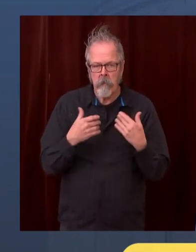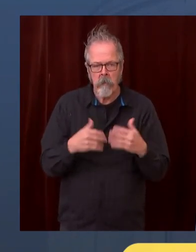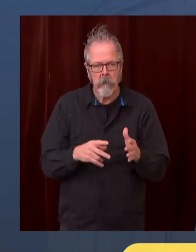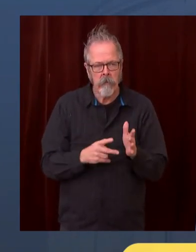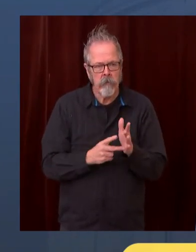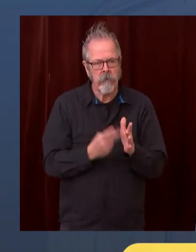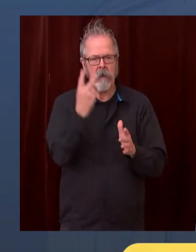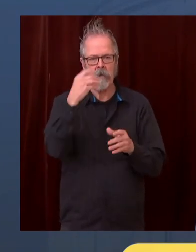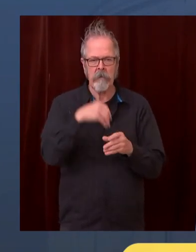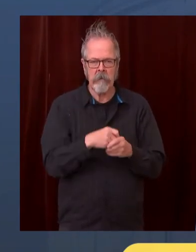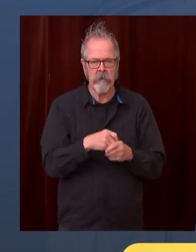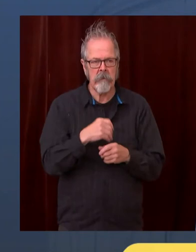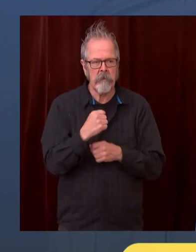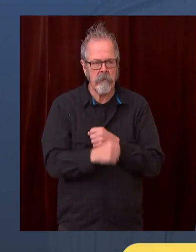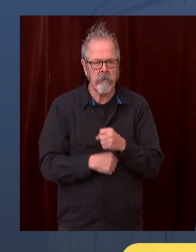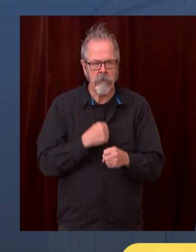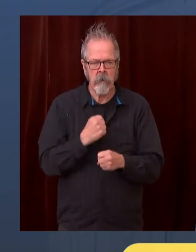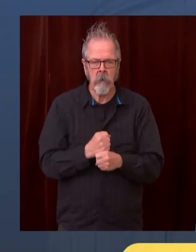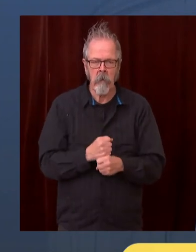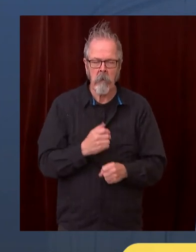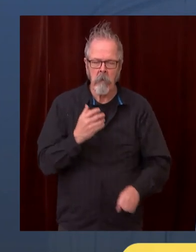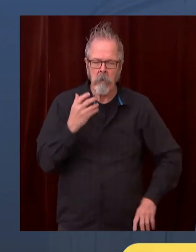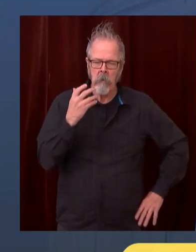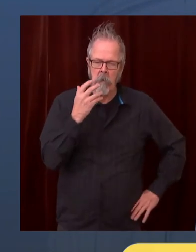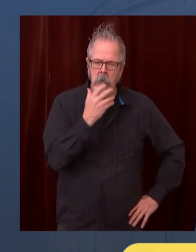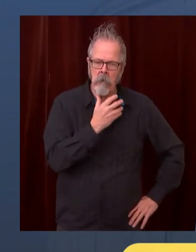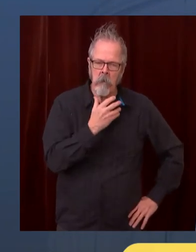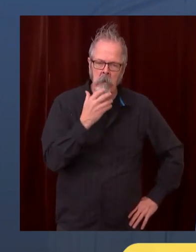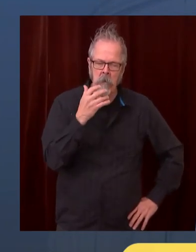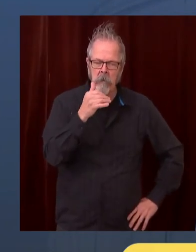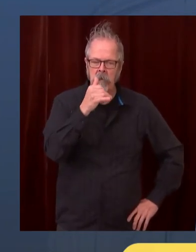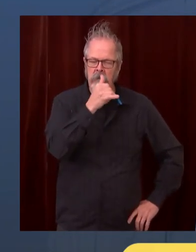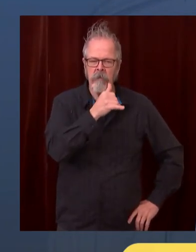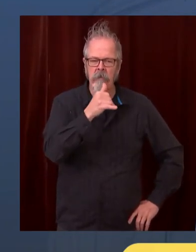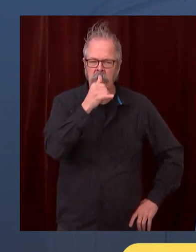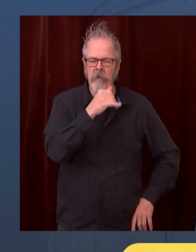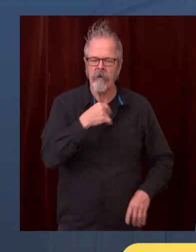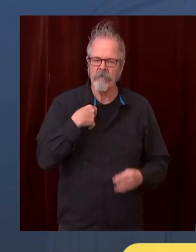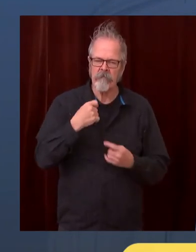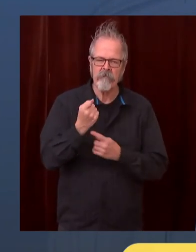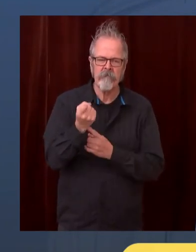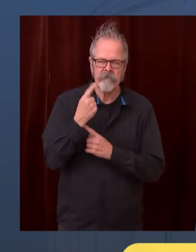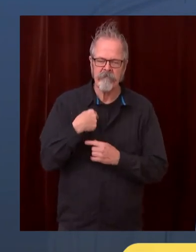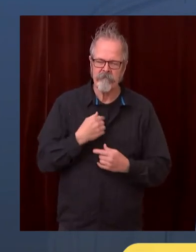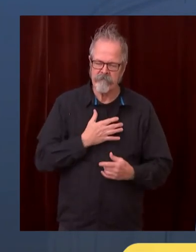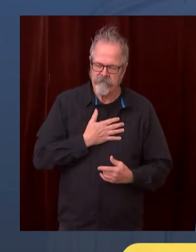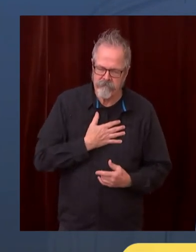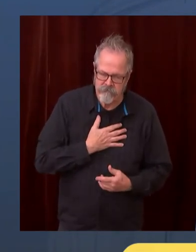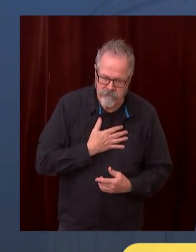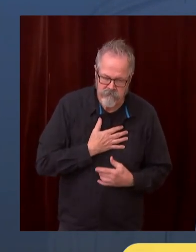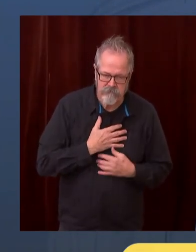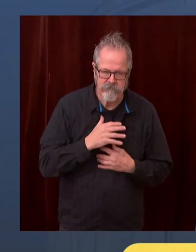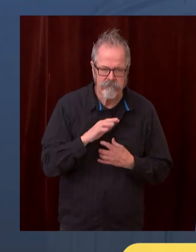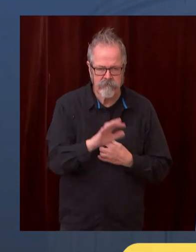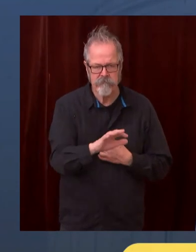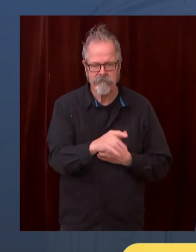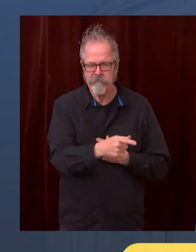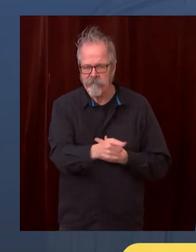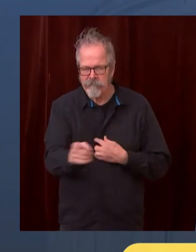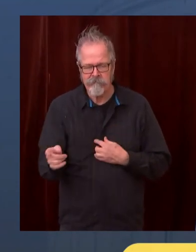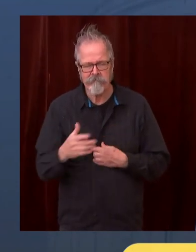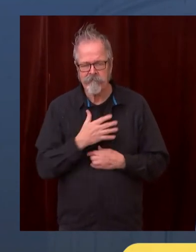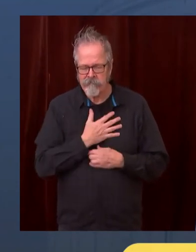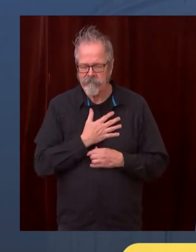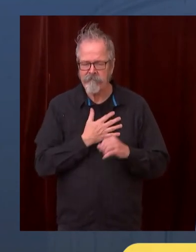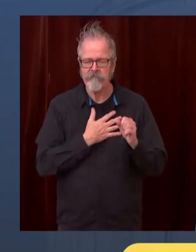minimize how painful that is. I feel it very personally. These are very hard decisions for that reason. I even